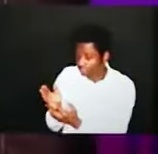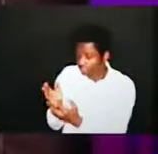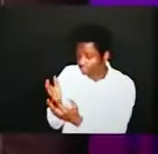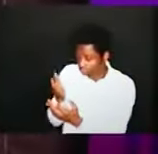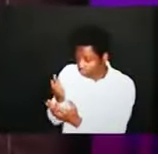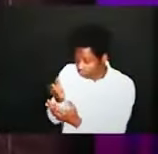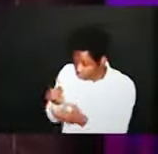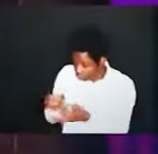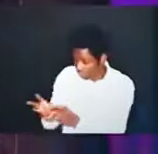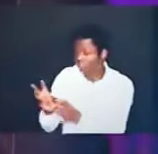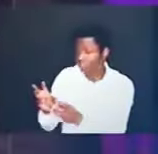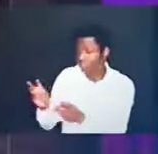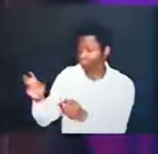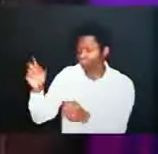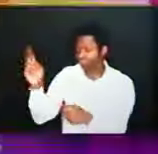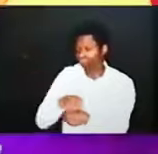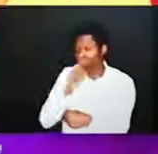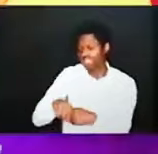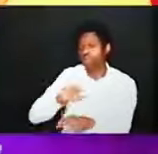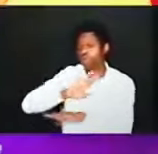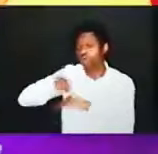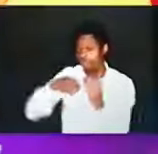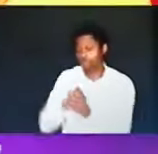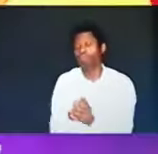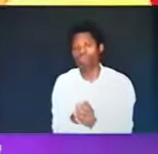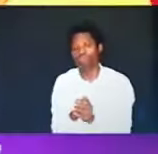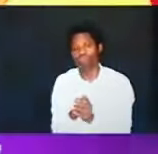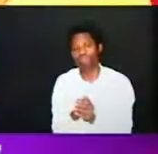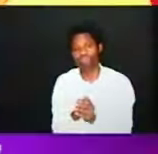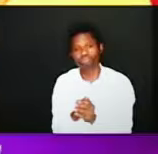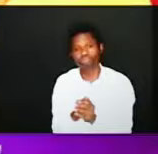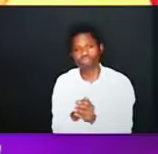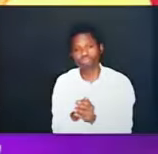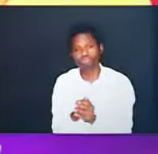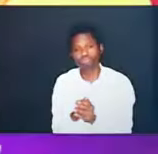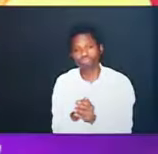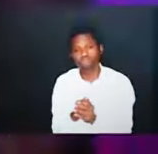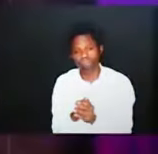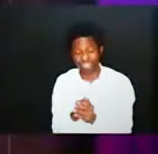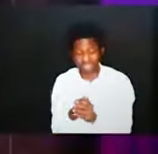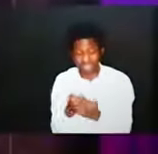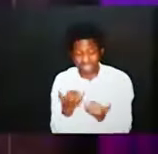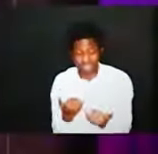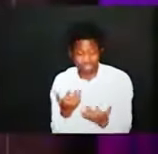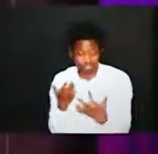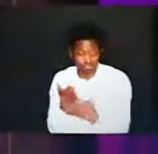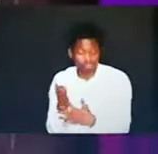now by the standards of God Paul condemns the Gentiles